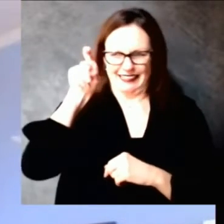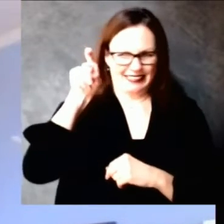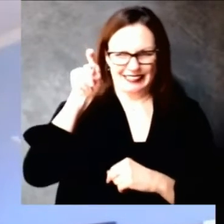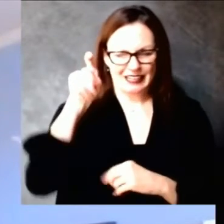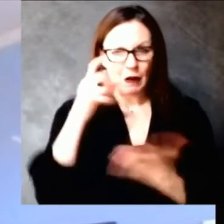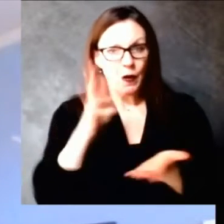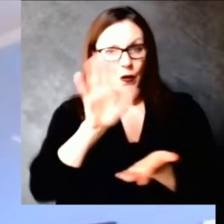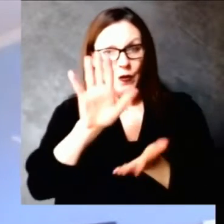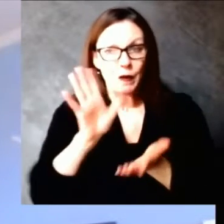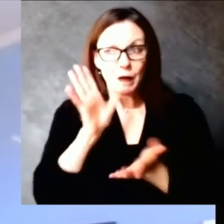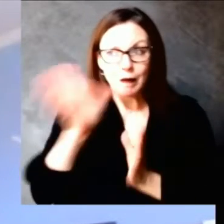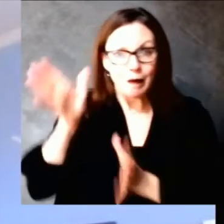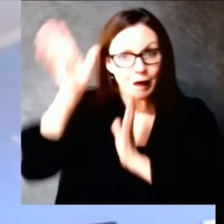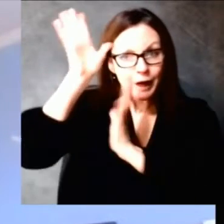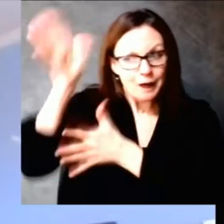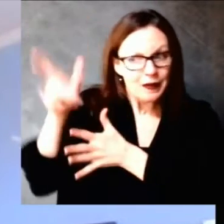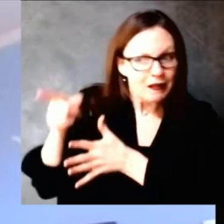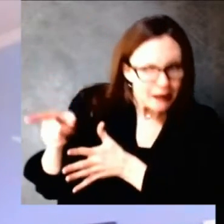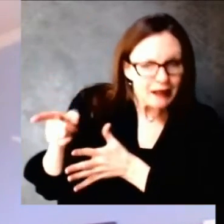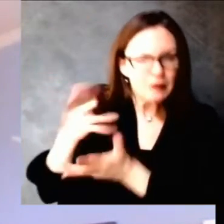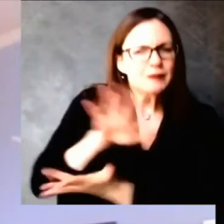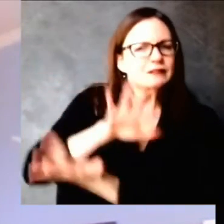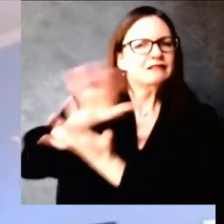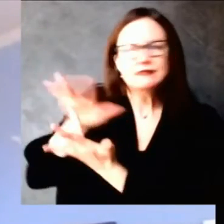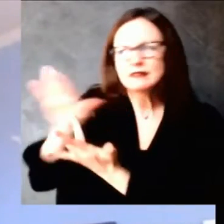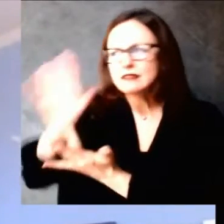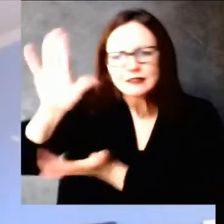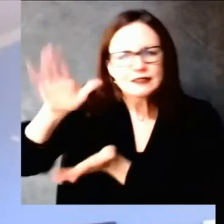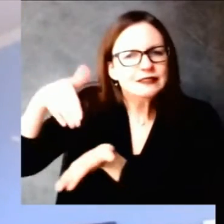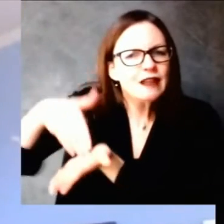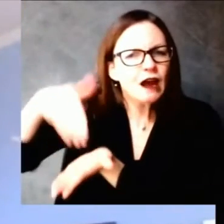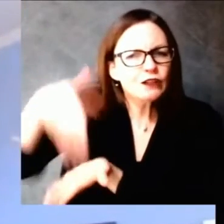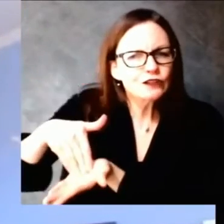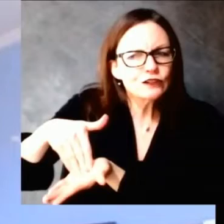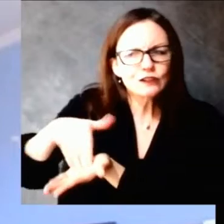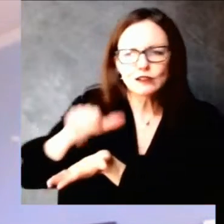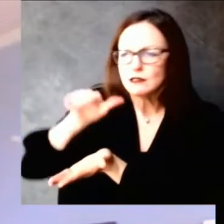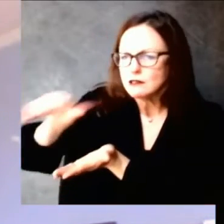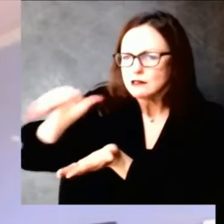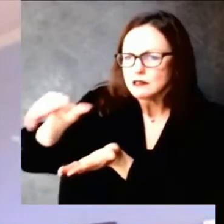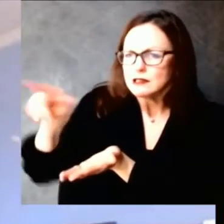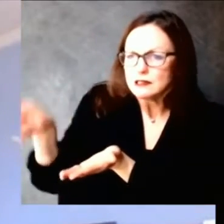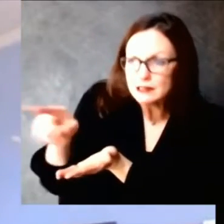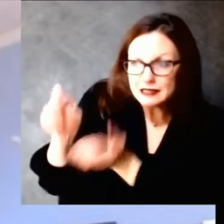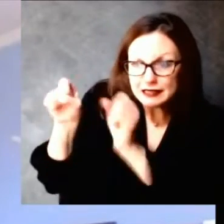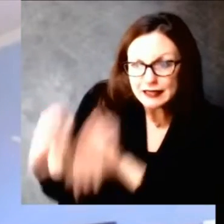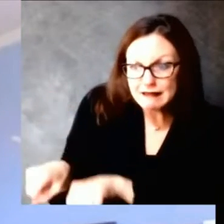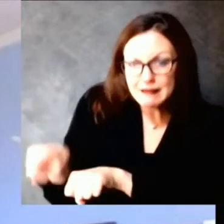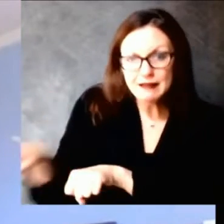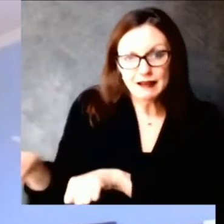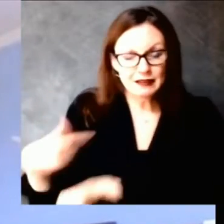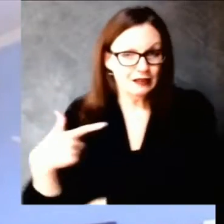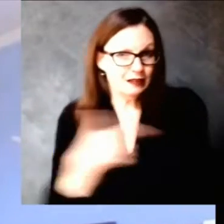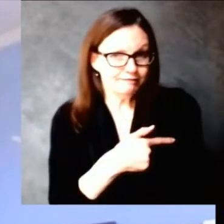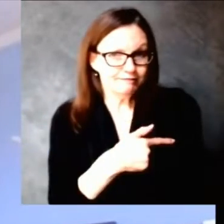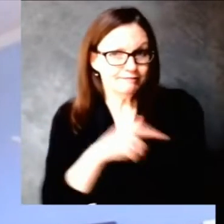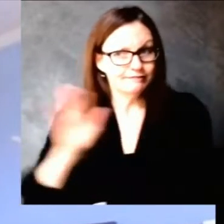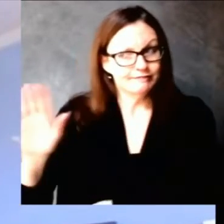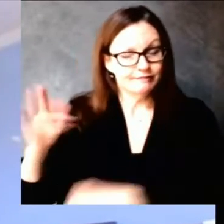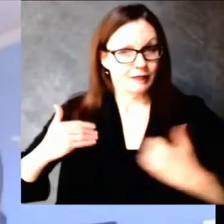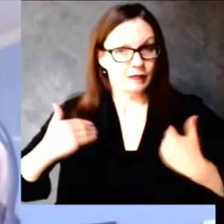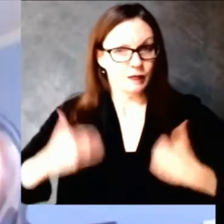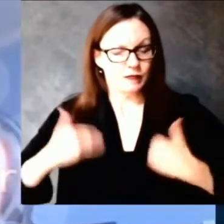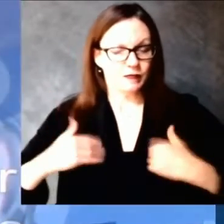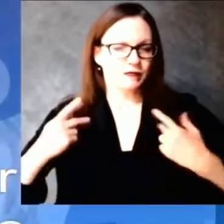again, it's individuals 65 and older should receive one dose. And certain individuals may require a second dose and they should check with their doctor.